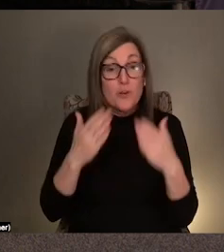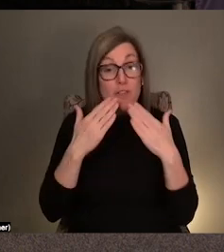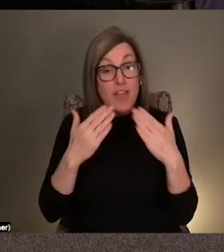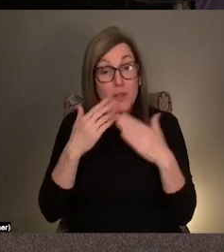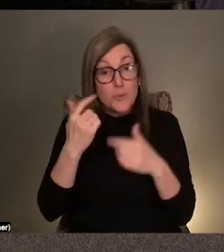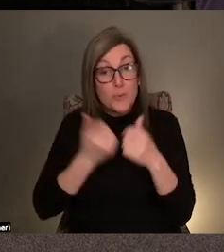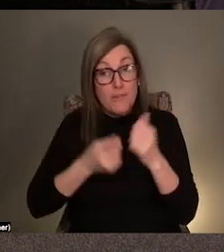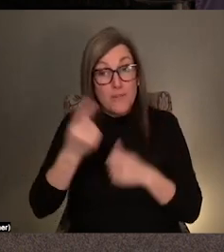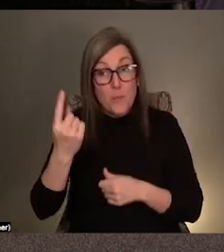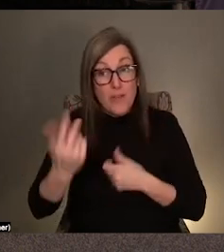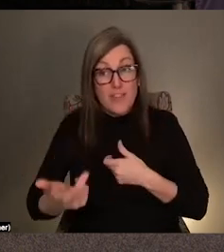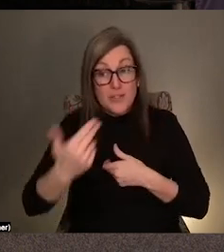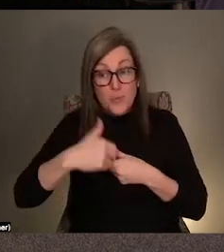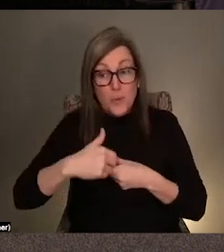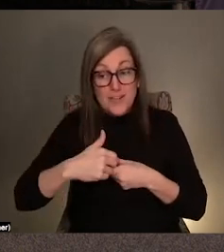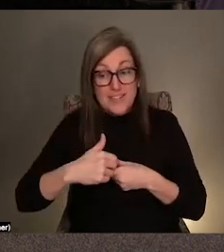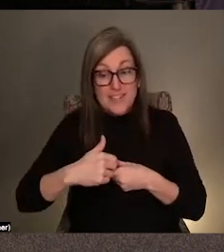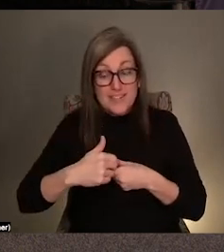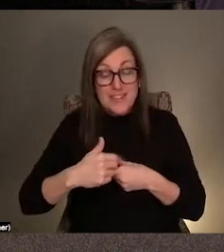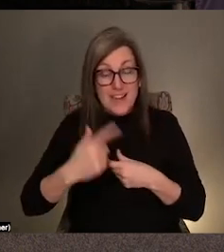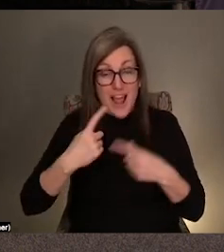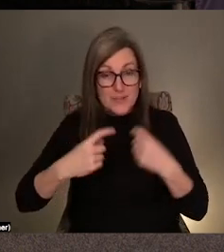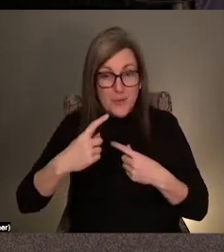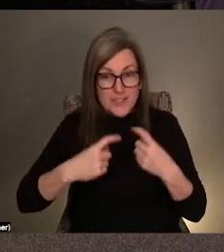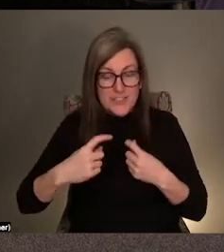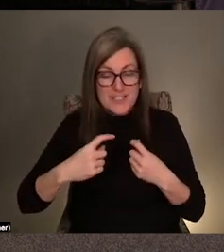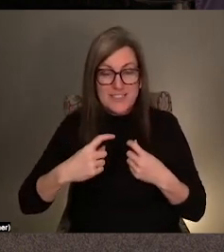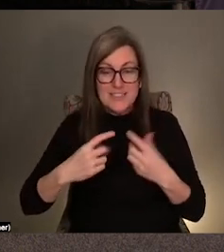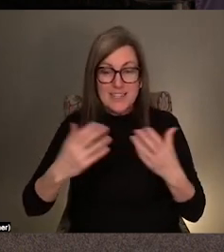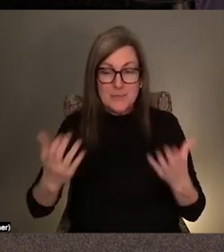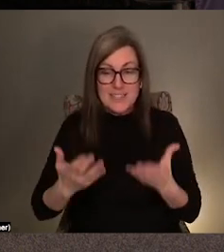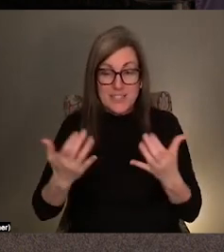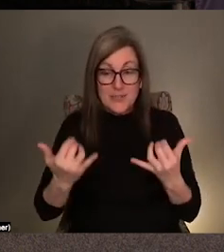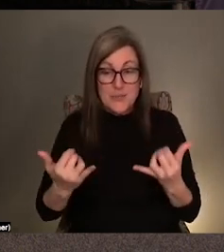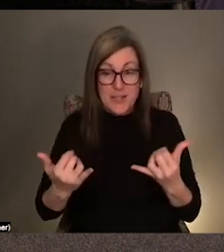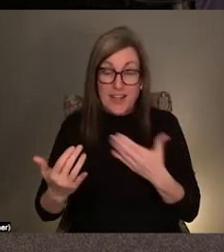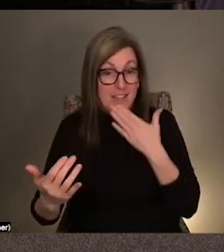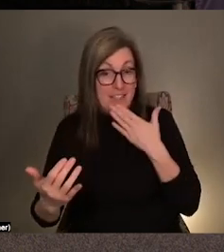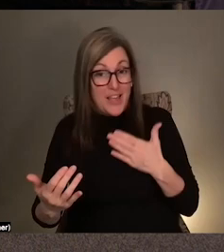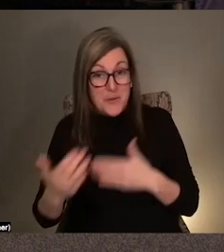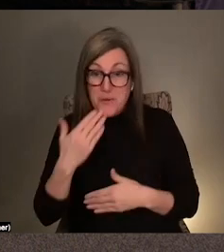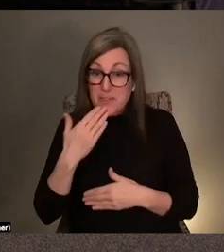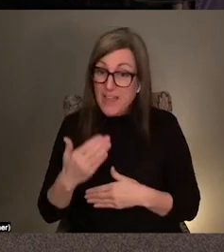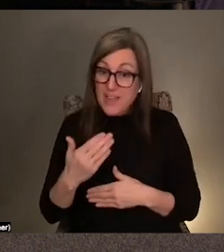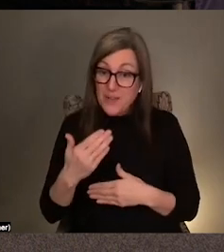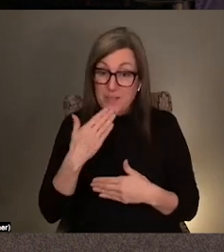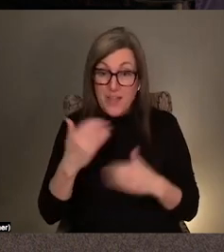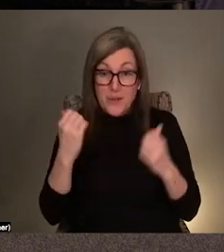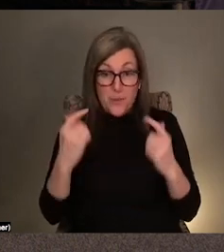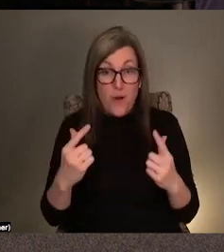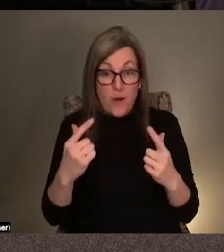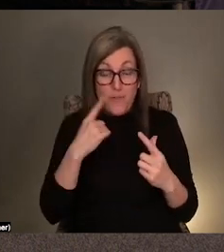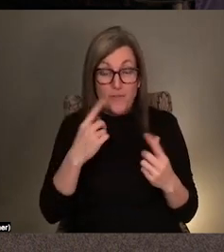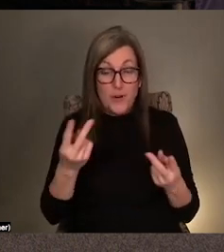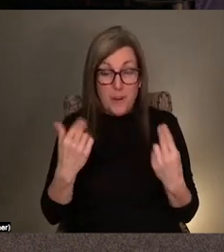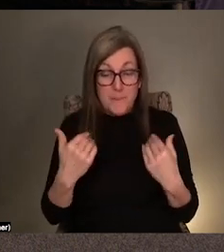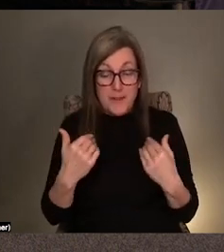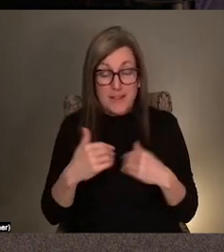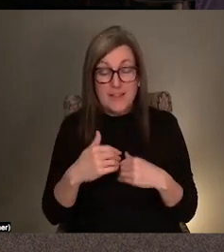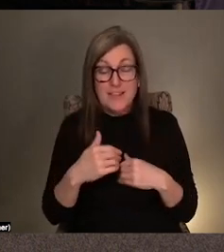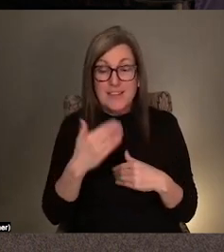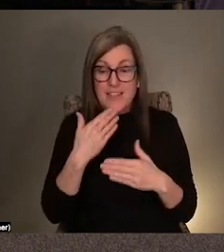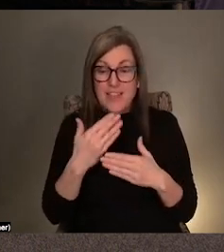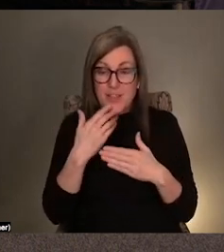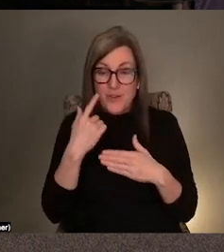have tuned in and, uh, asked questions and been here today. Yeah. Thank you. Thank you. Thank you, Pavel. And thank you everyone for coming and to the access